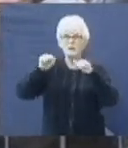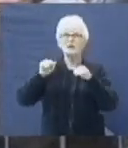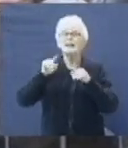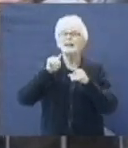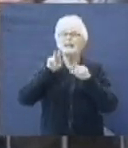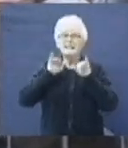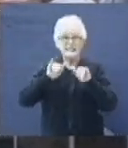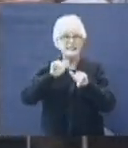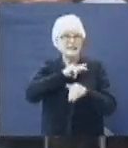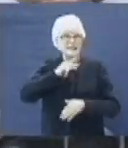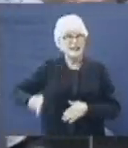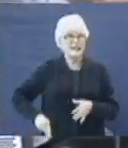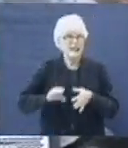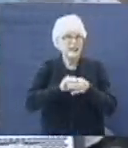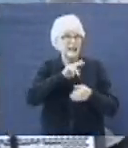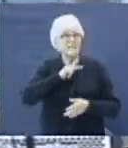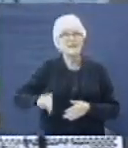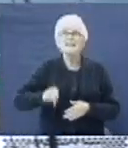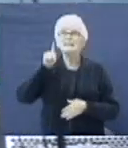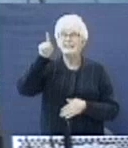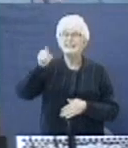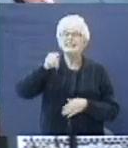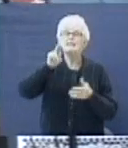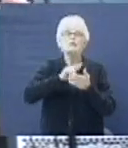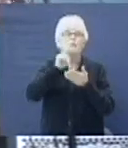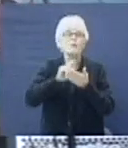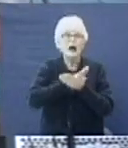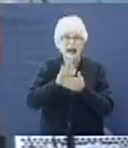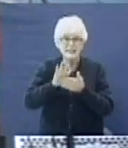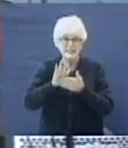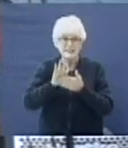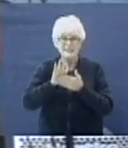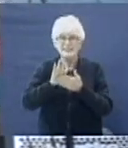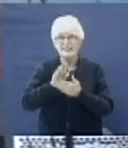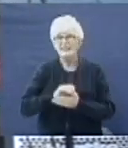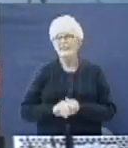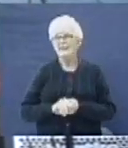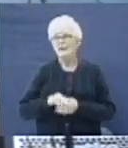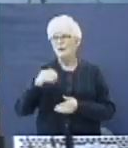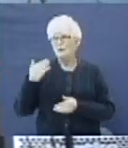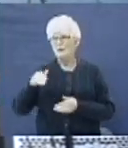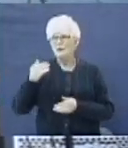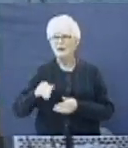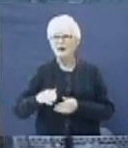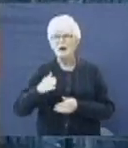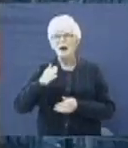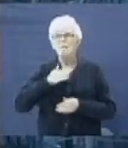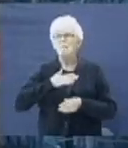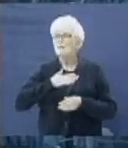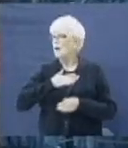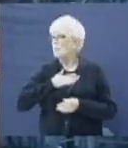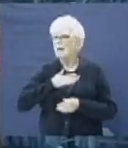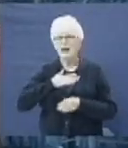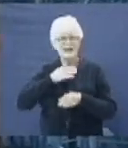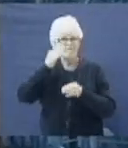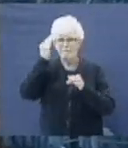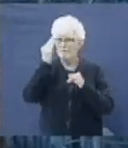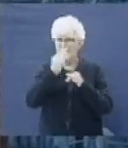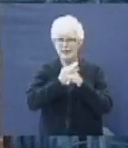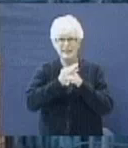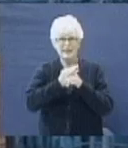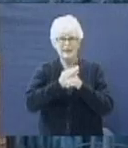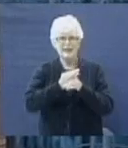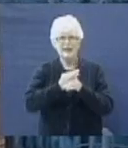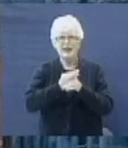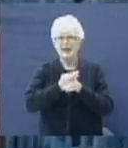of kings. He's God this morning. It's not my faith that I